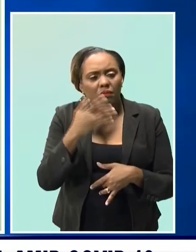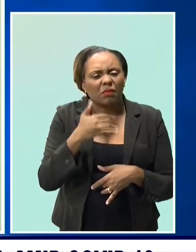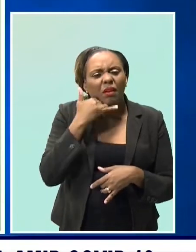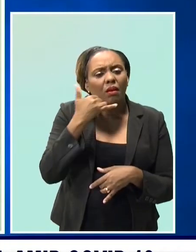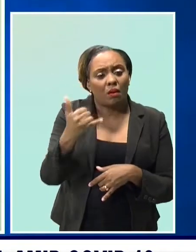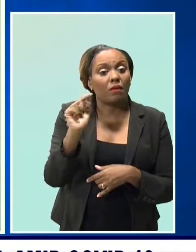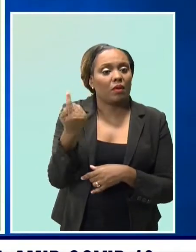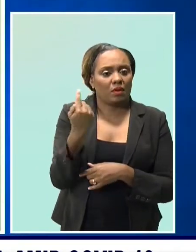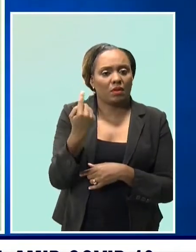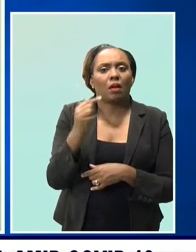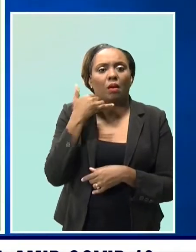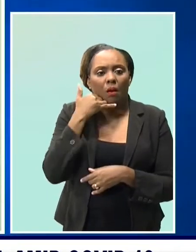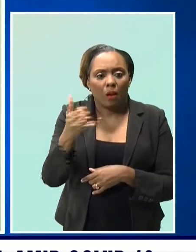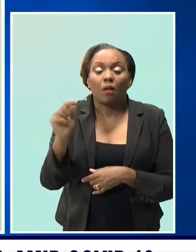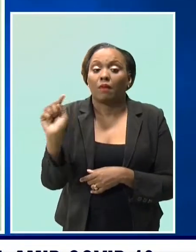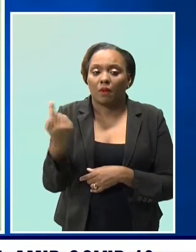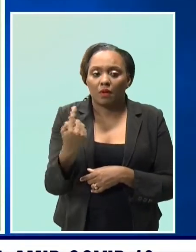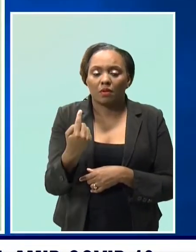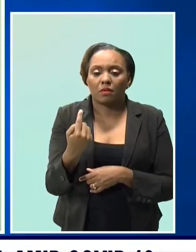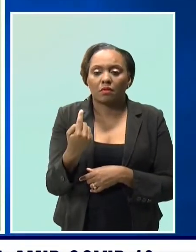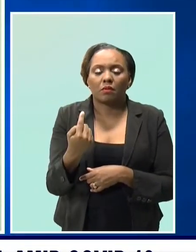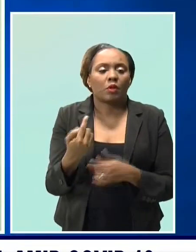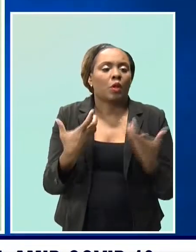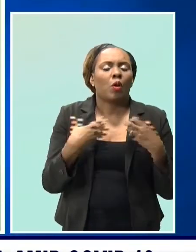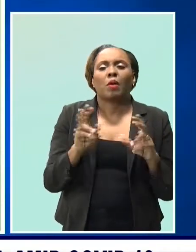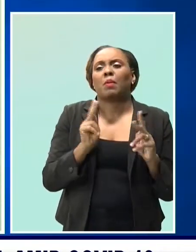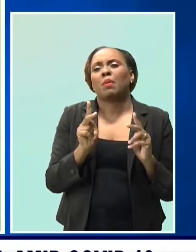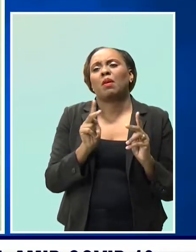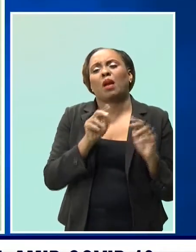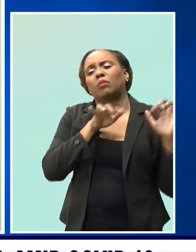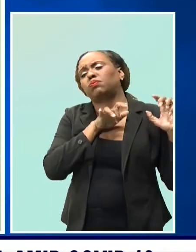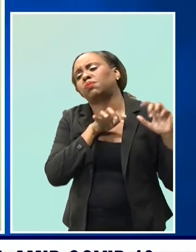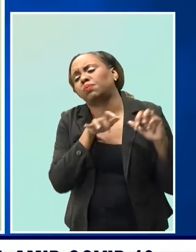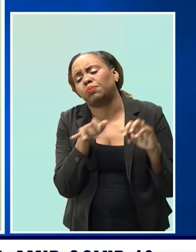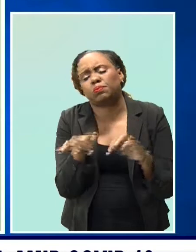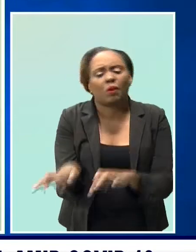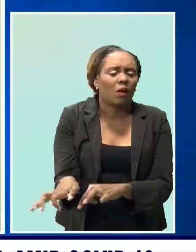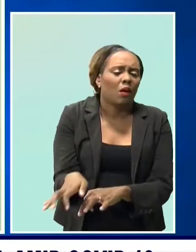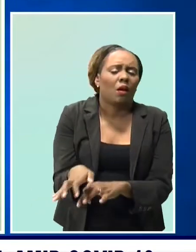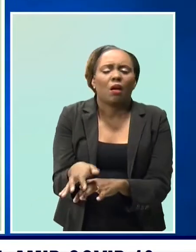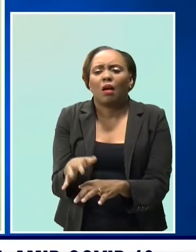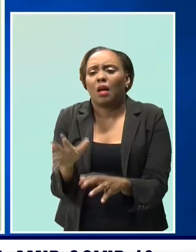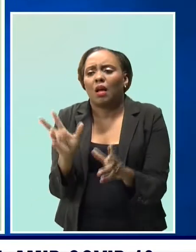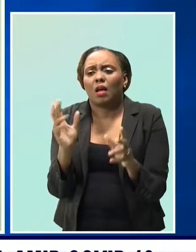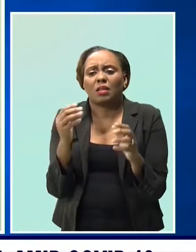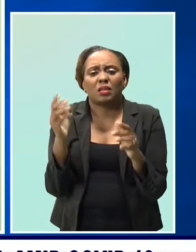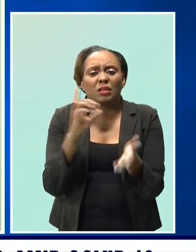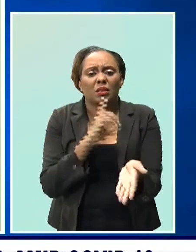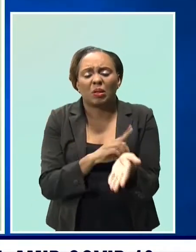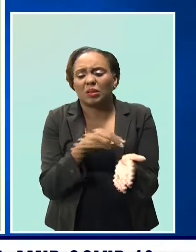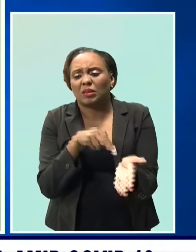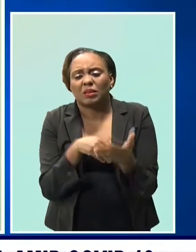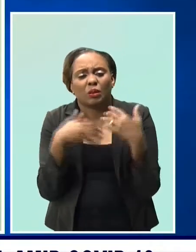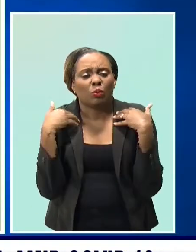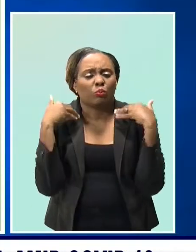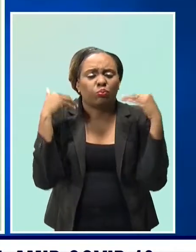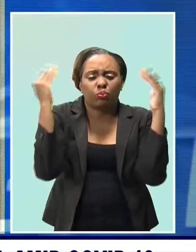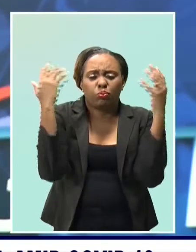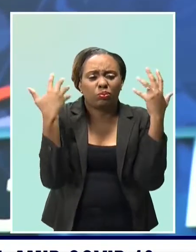to make sure that the health care system is not overwhelmed with cases that can potentially be managed at home.